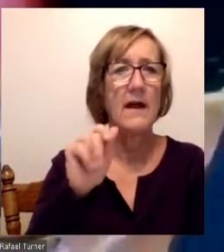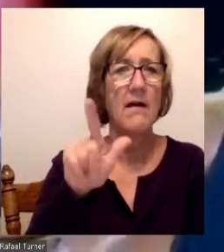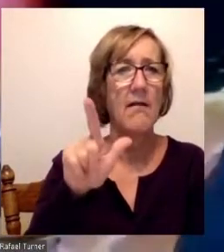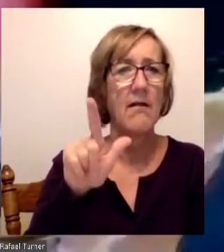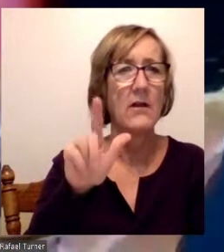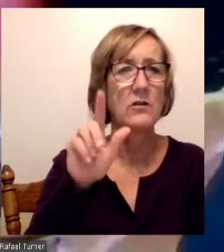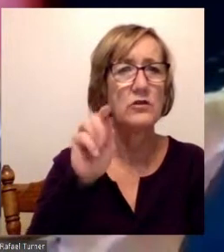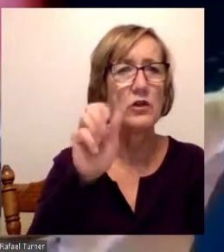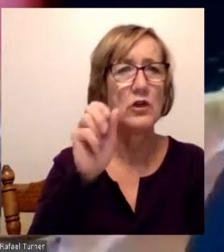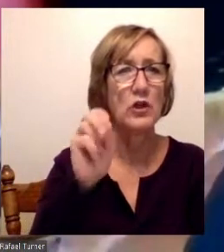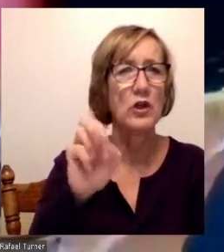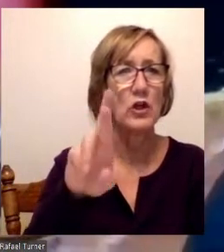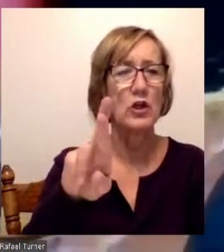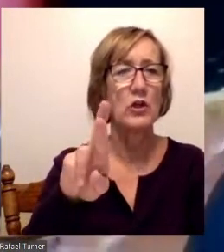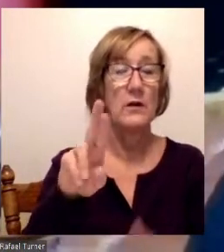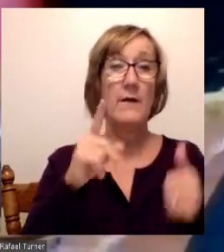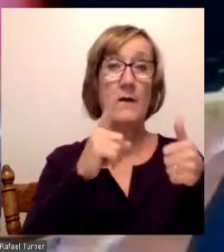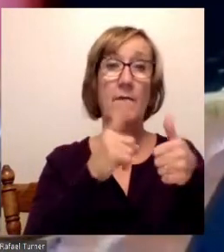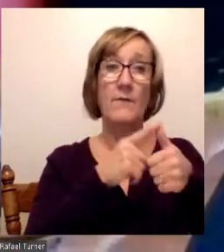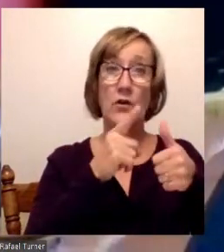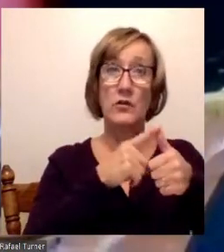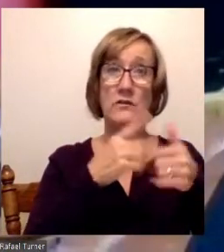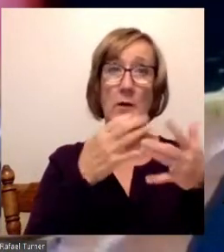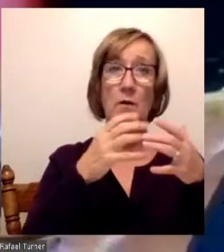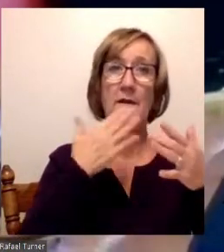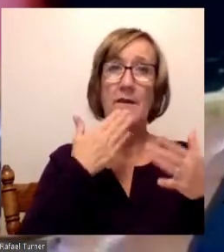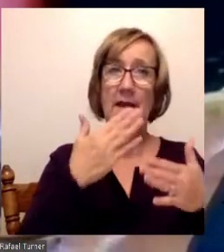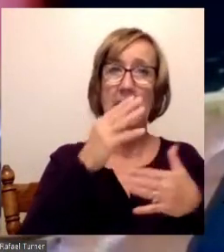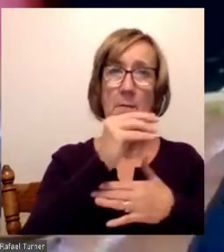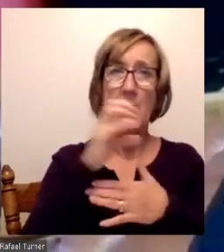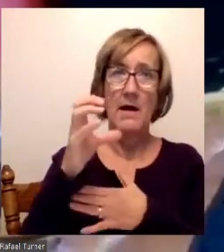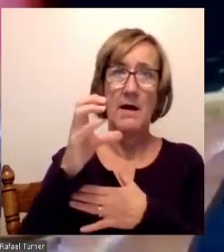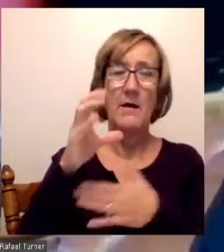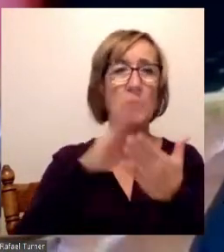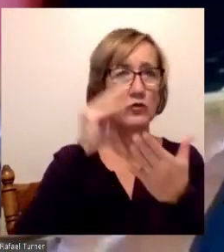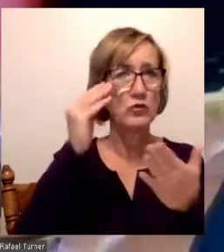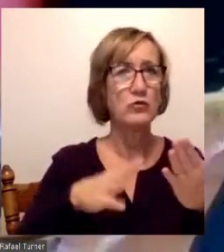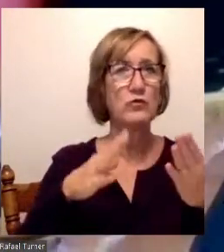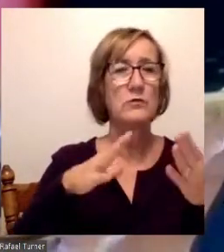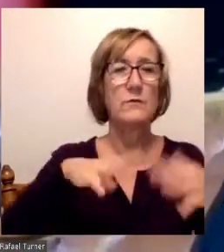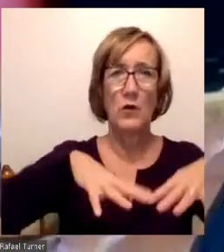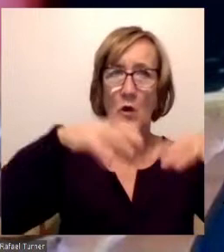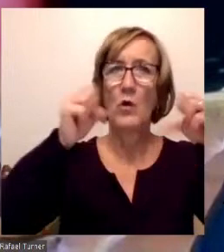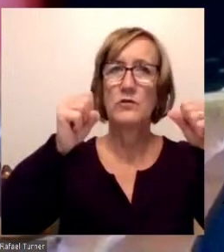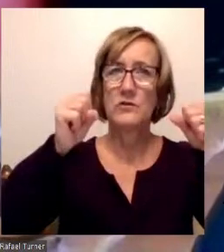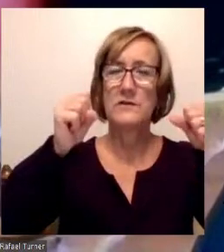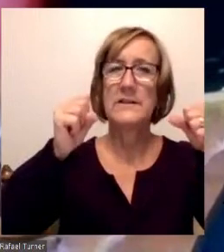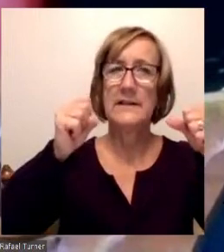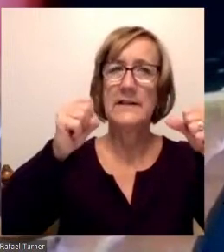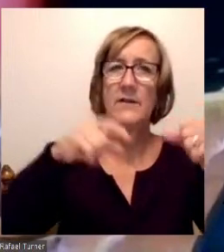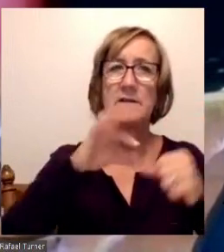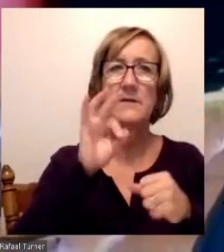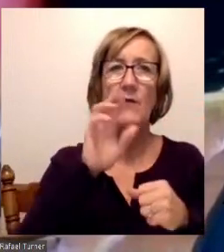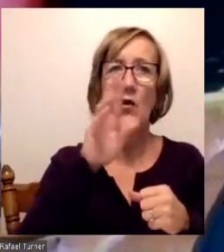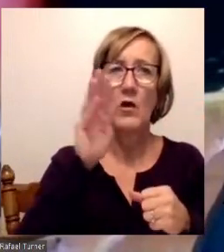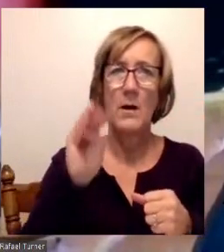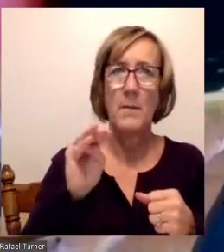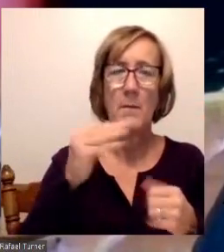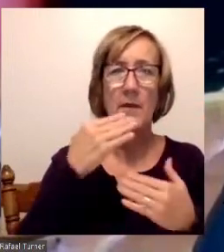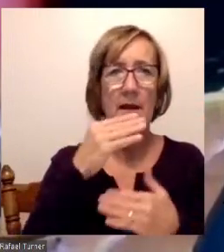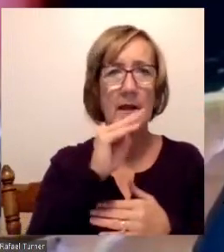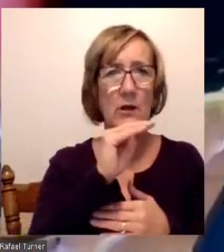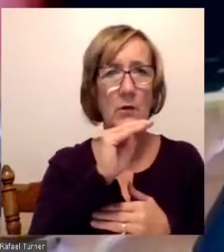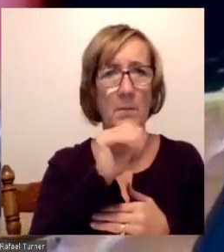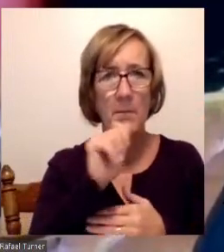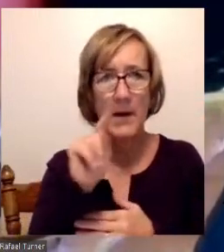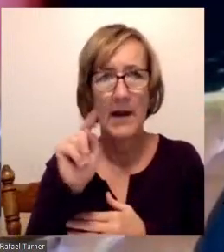So, first of all, I'd just like to thank Mott Community College, the students, for hosting this forum. Thank you, Matt. Thank you, Summer,